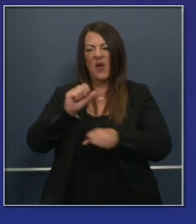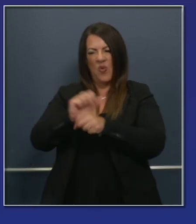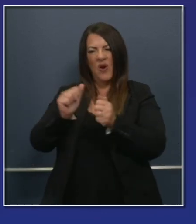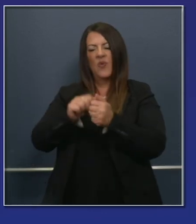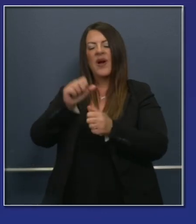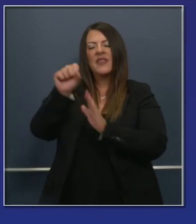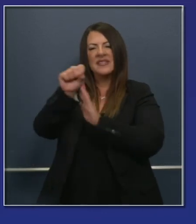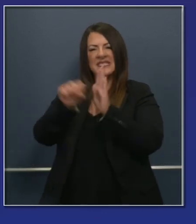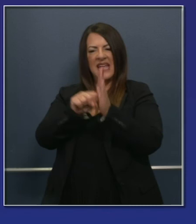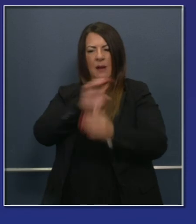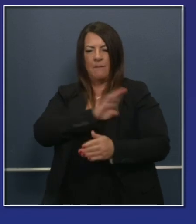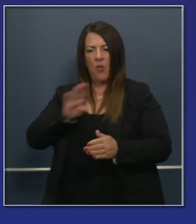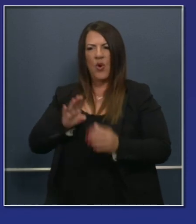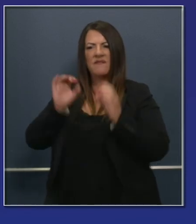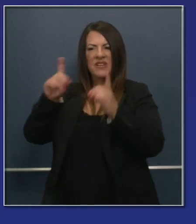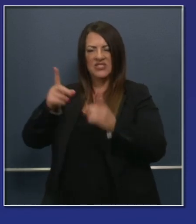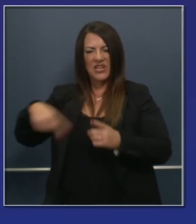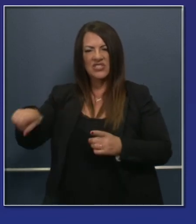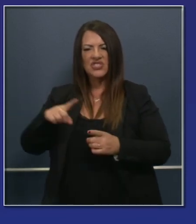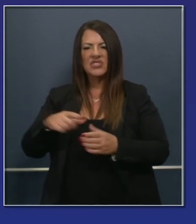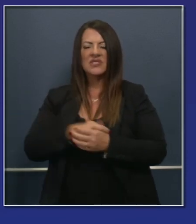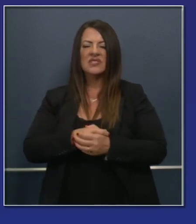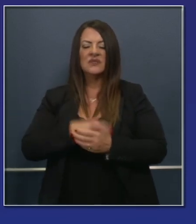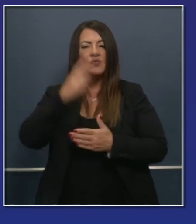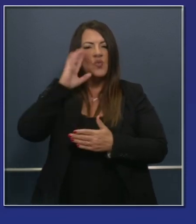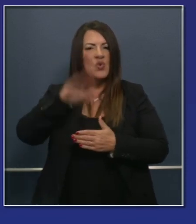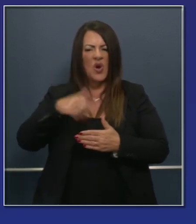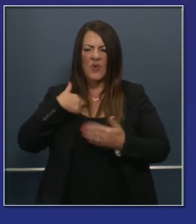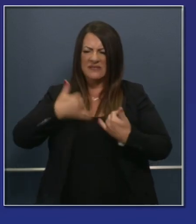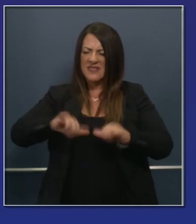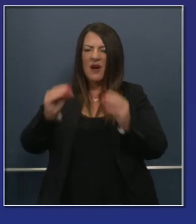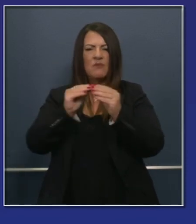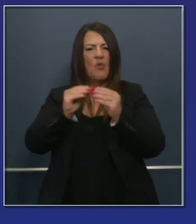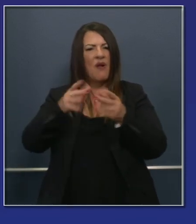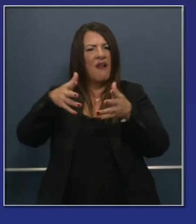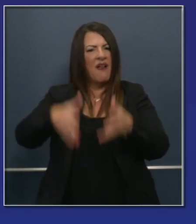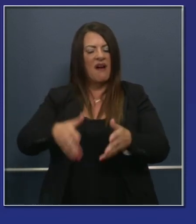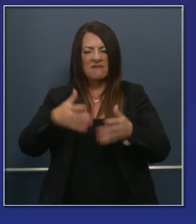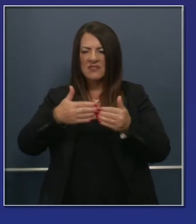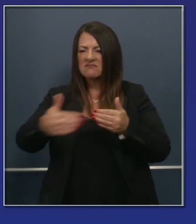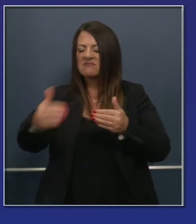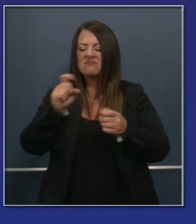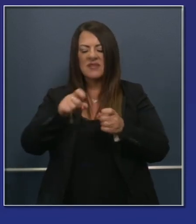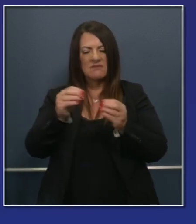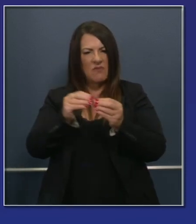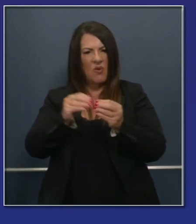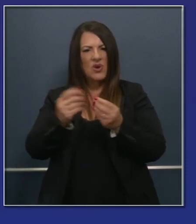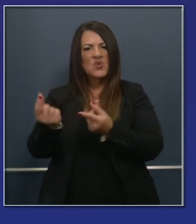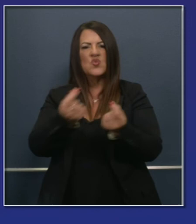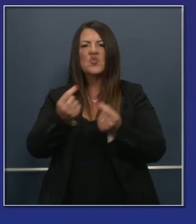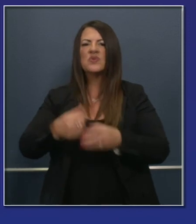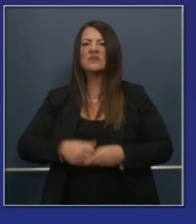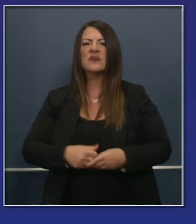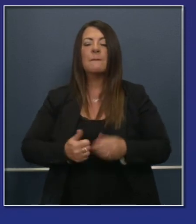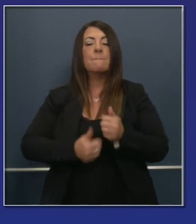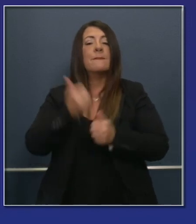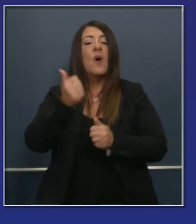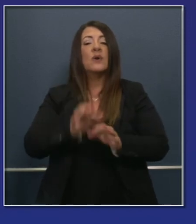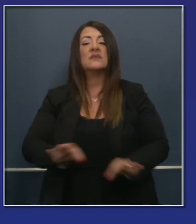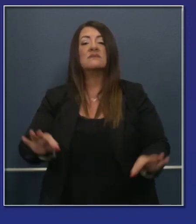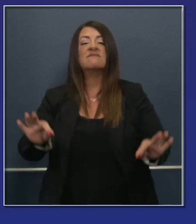on doing the things that we need to do that in my estimation amount to the most difficult